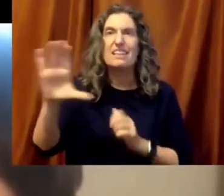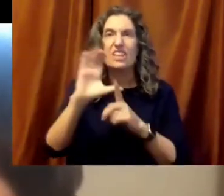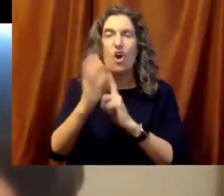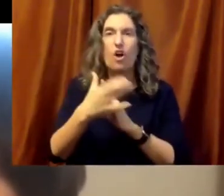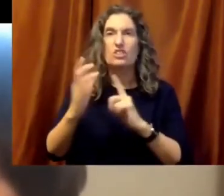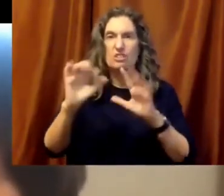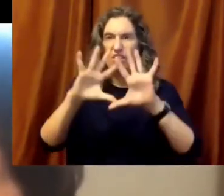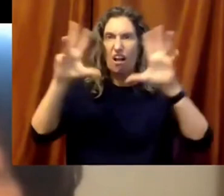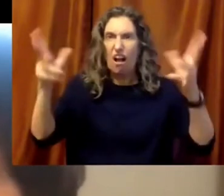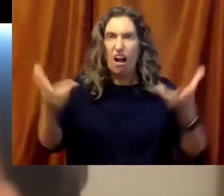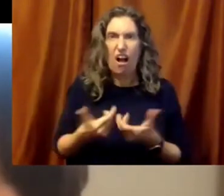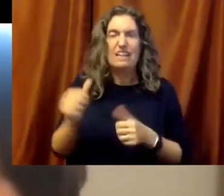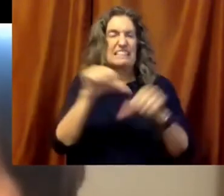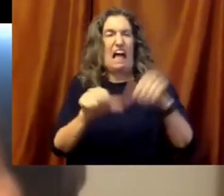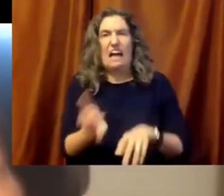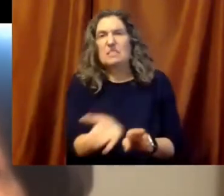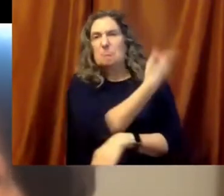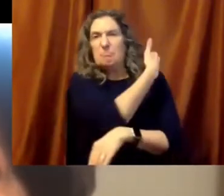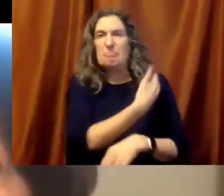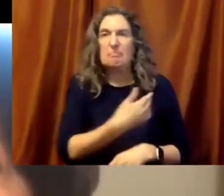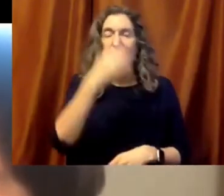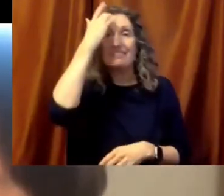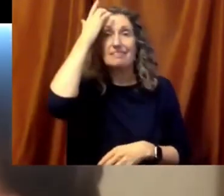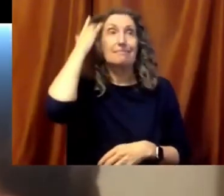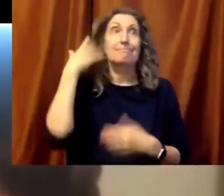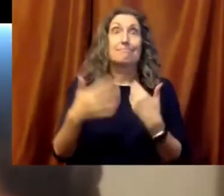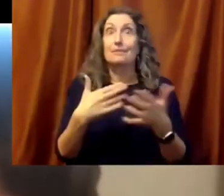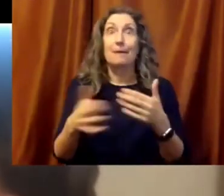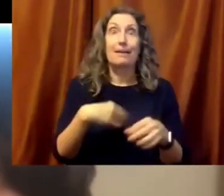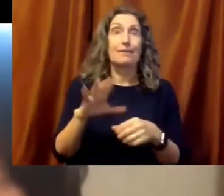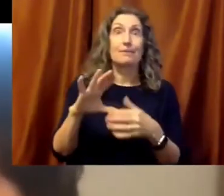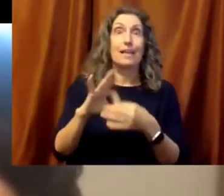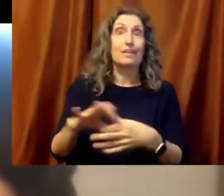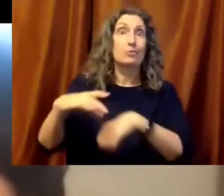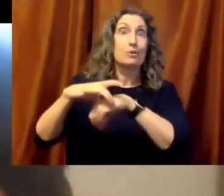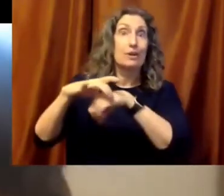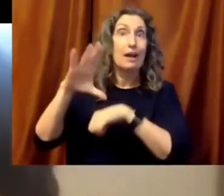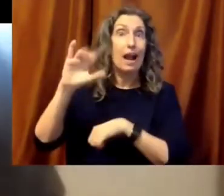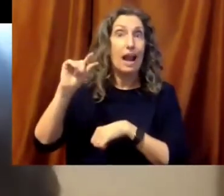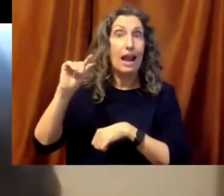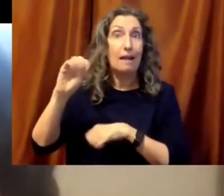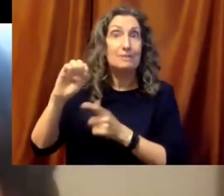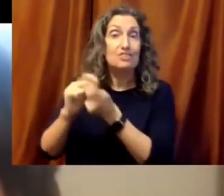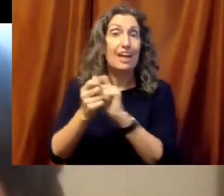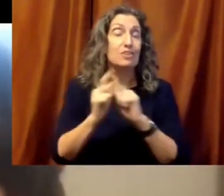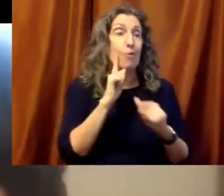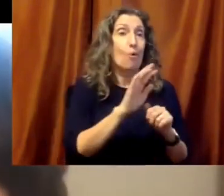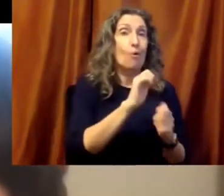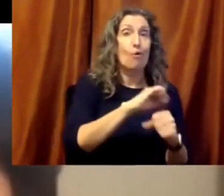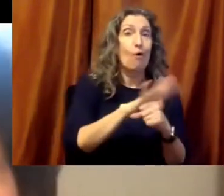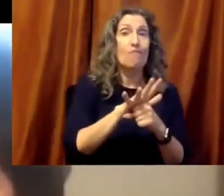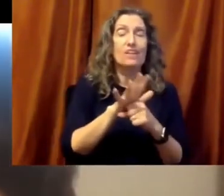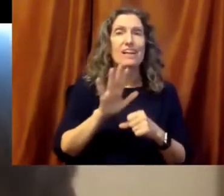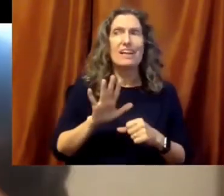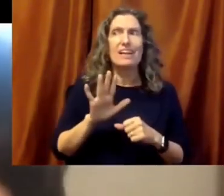on race, ethnicity, culture, by denying science, whether it's COVID or climate change, their purpose